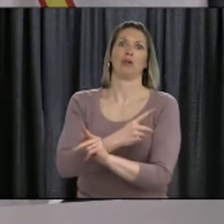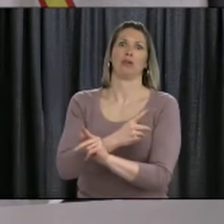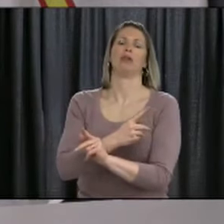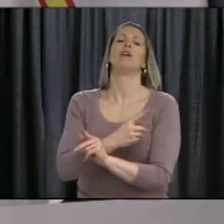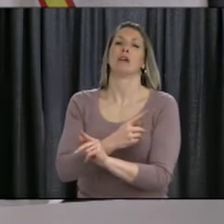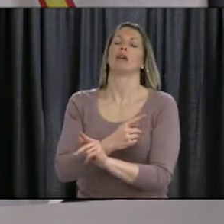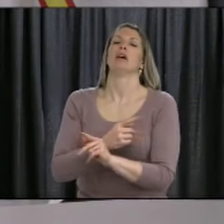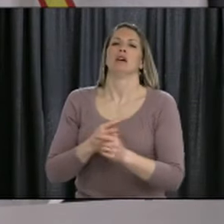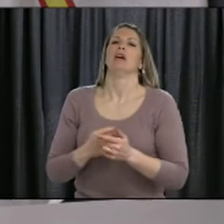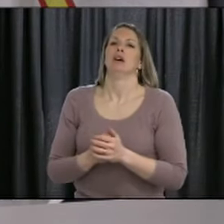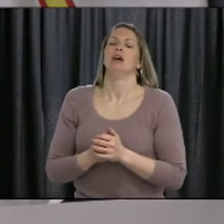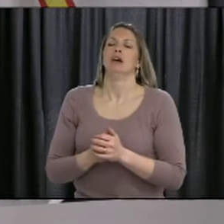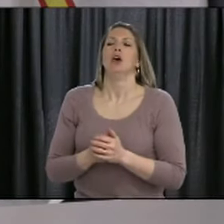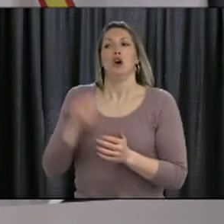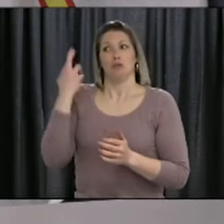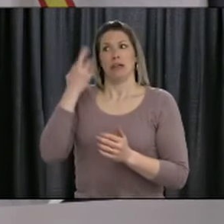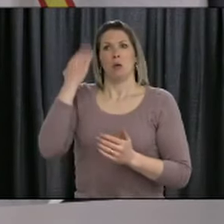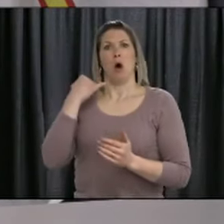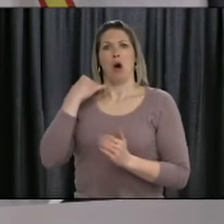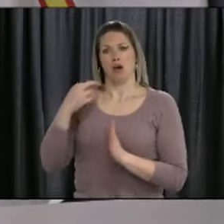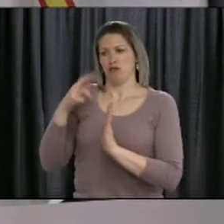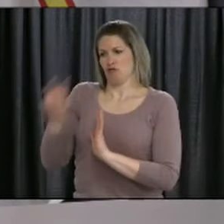to people coming into the province.